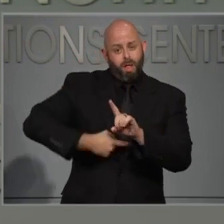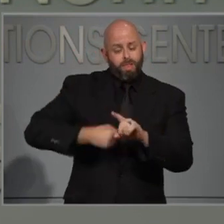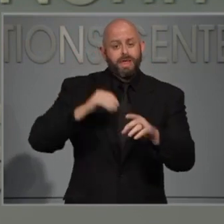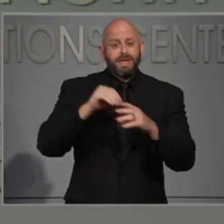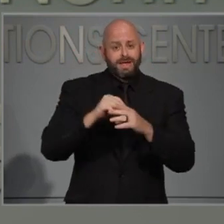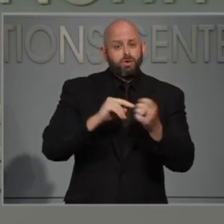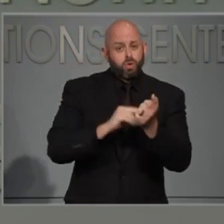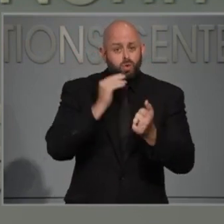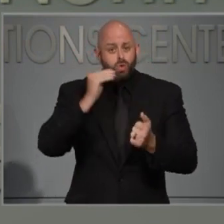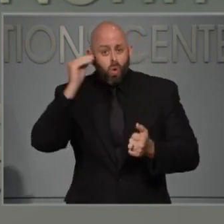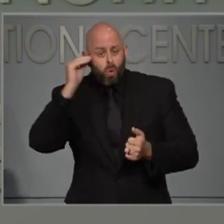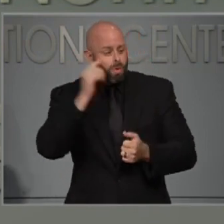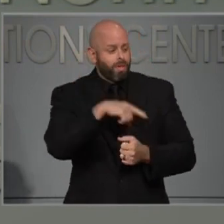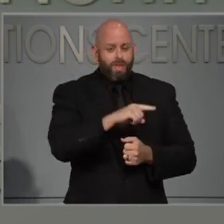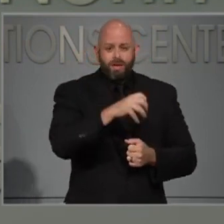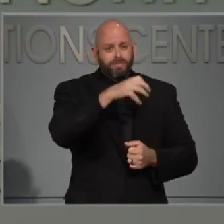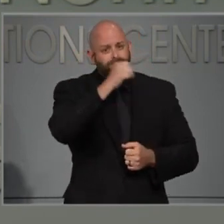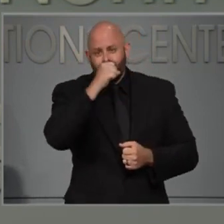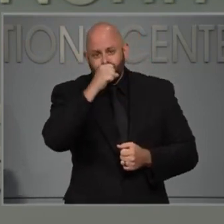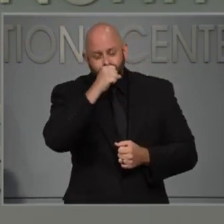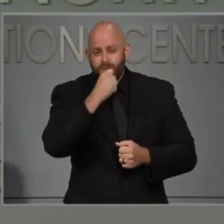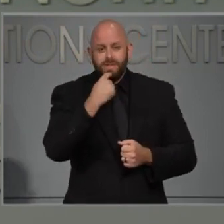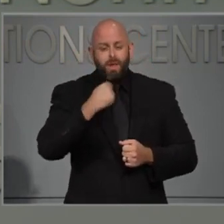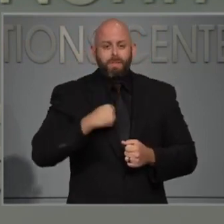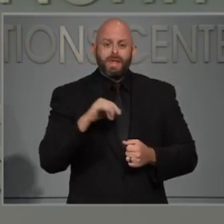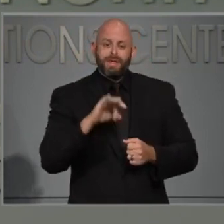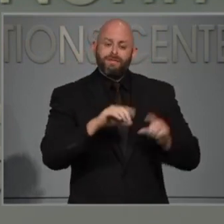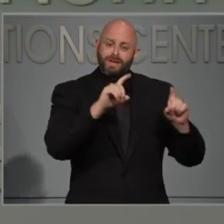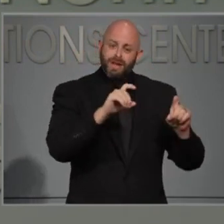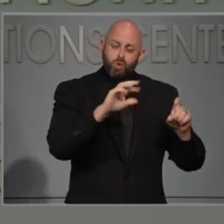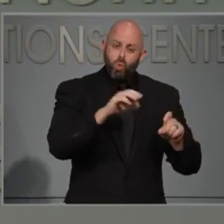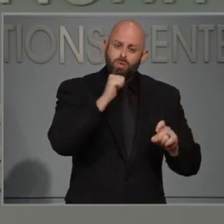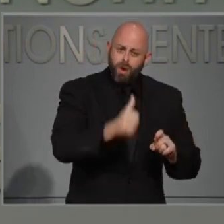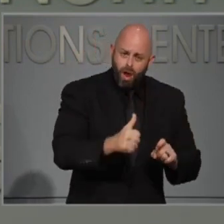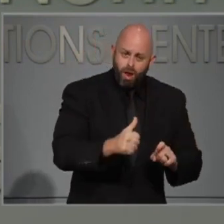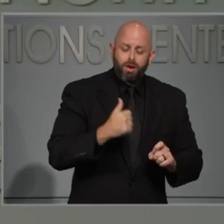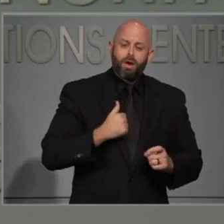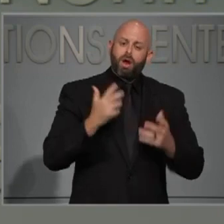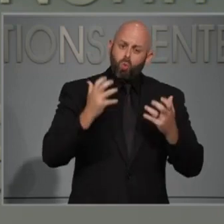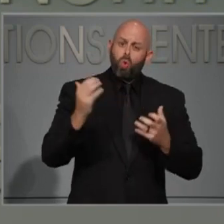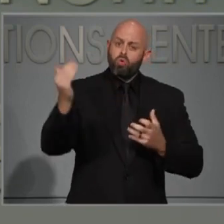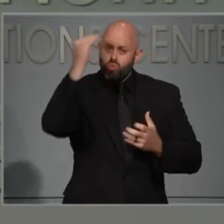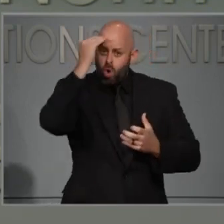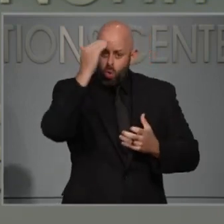facility, and they won't tell me whether they were testing anybody. So I want to know,